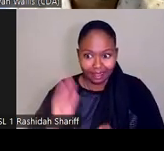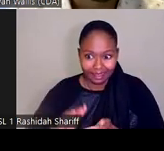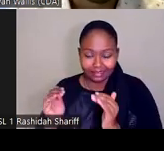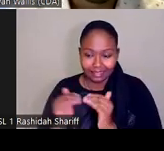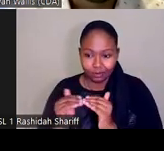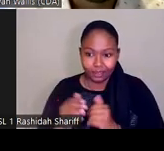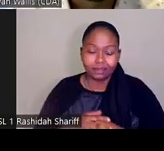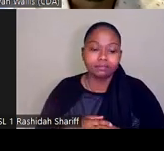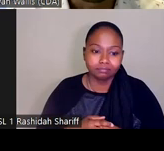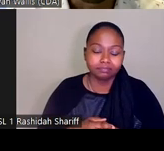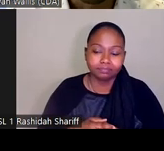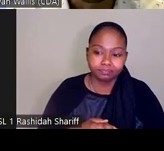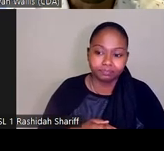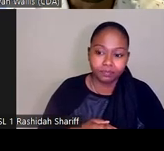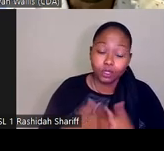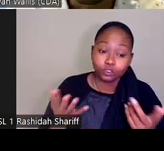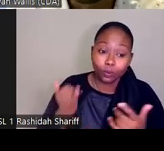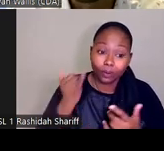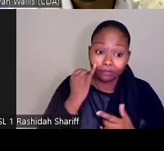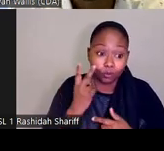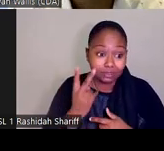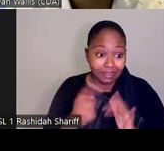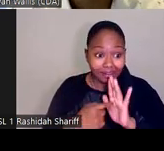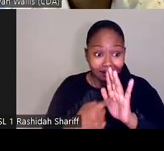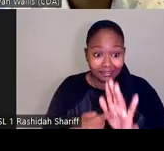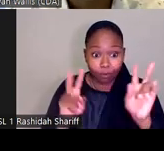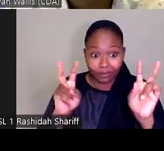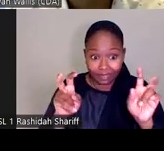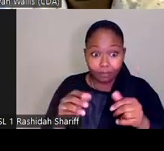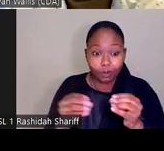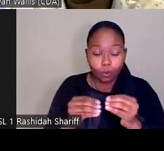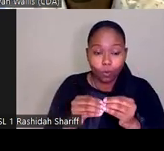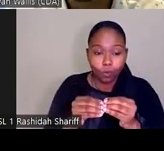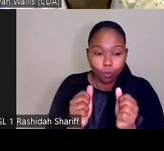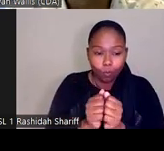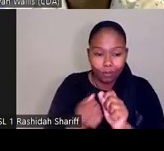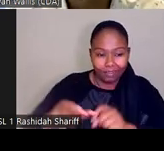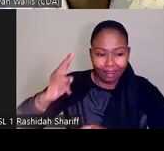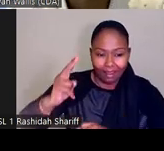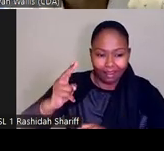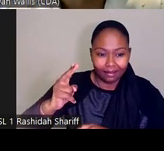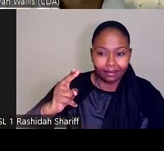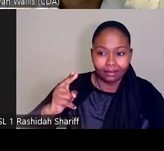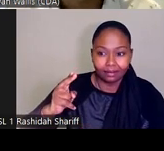between groups. So if you were to look at an example of a topic with a high equity index, like education, which has a 90 out of 100,